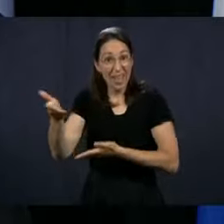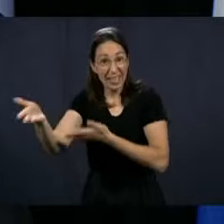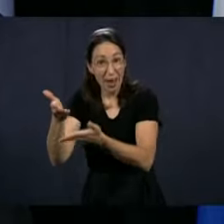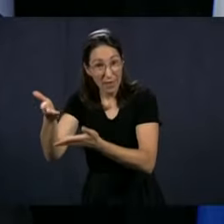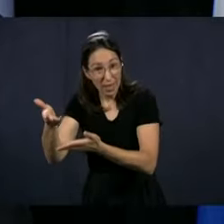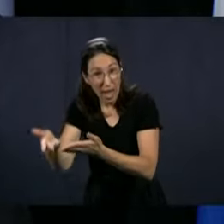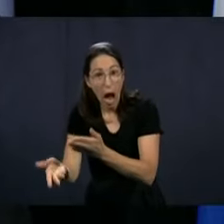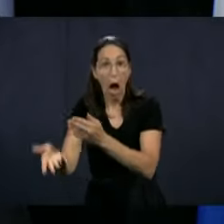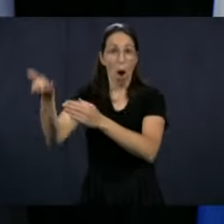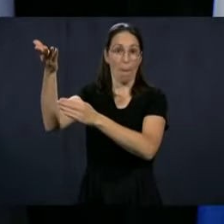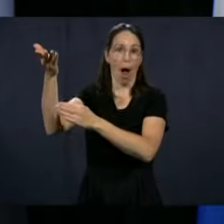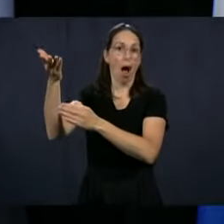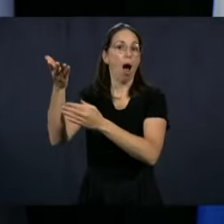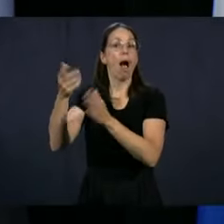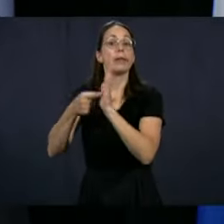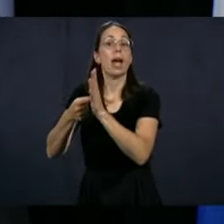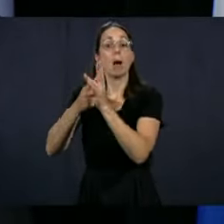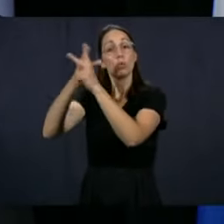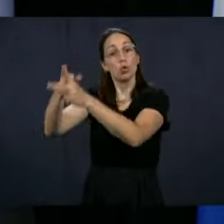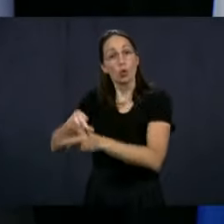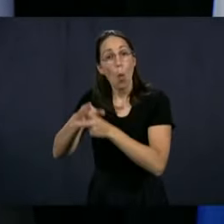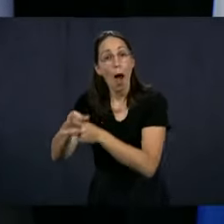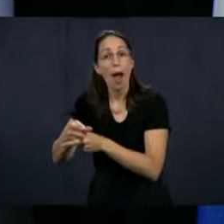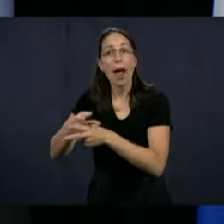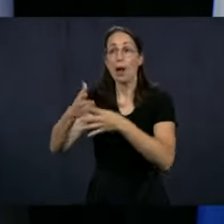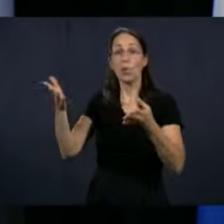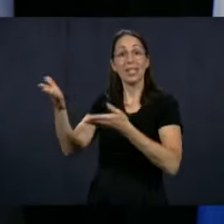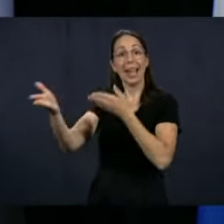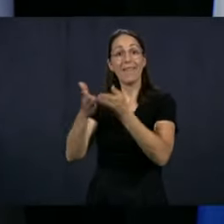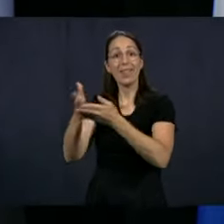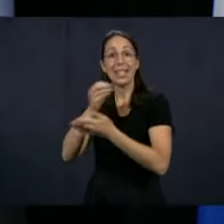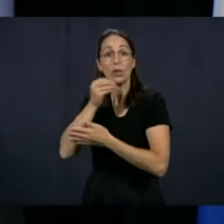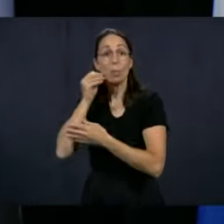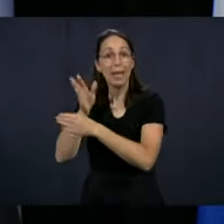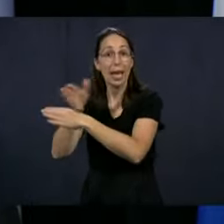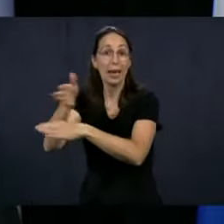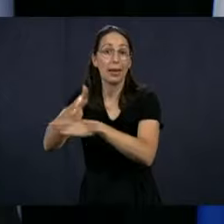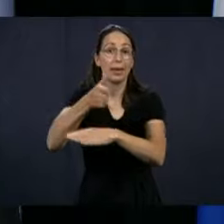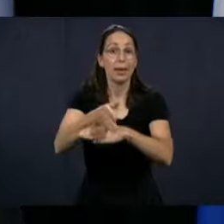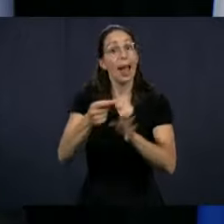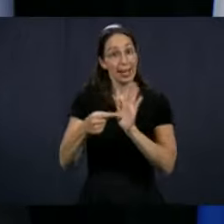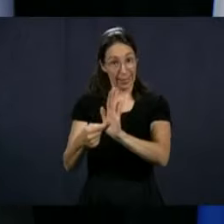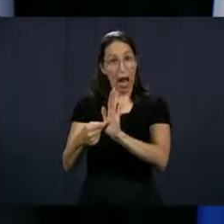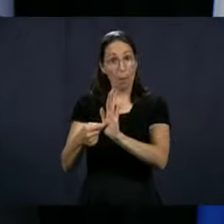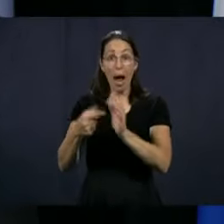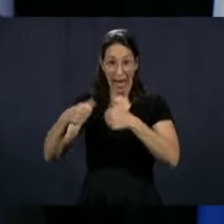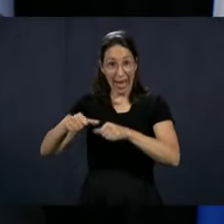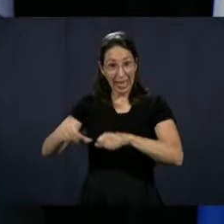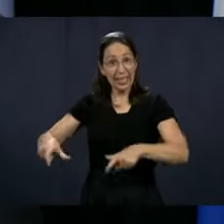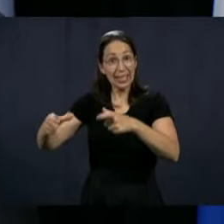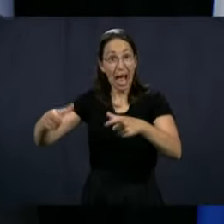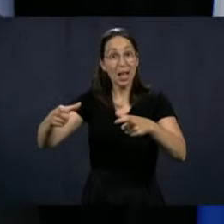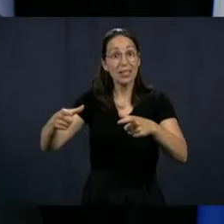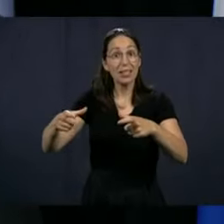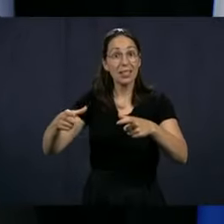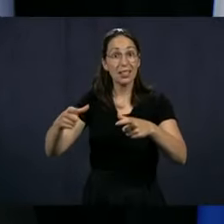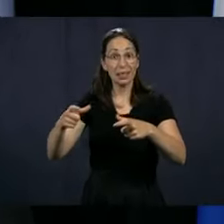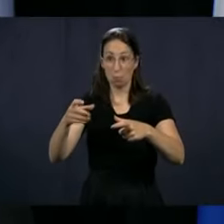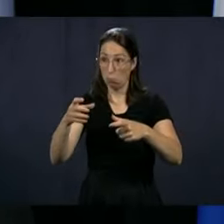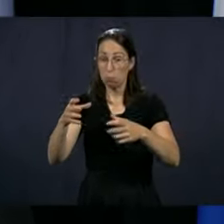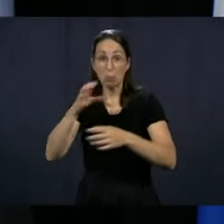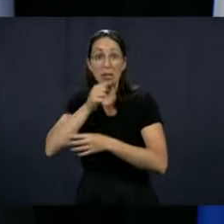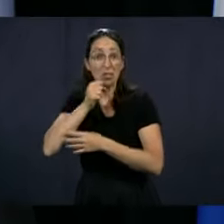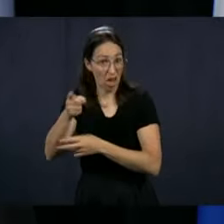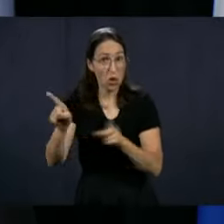We're going to increase the service offering in care and services at home, which includes residences.